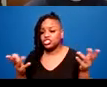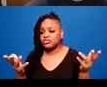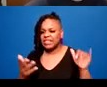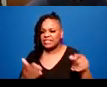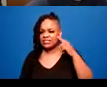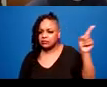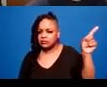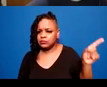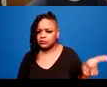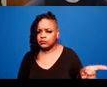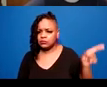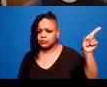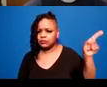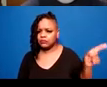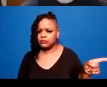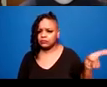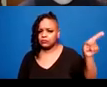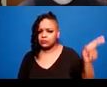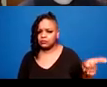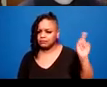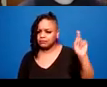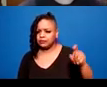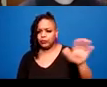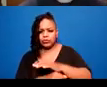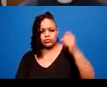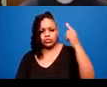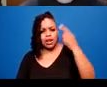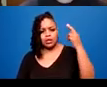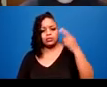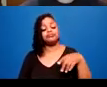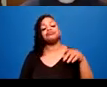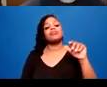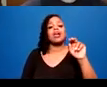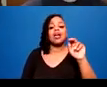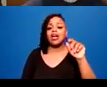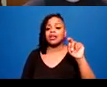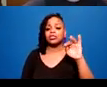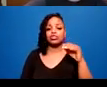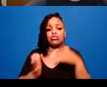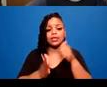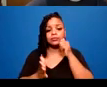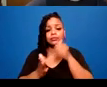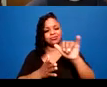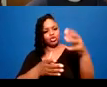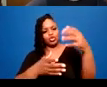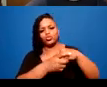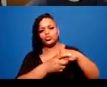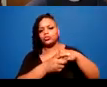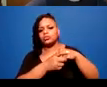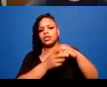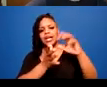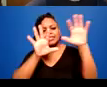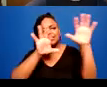And anti-racism includes dismantling and ending anti-blackness. And post-colonial and decolonizing